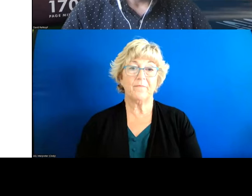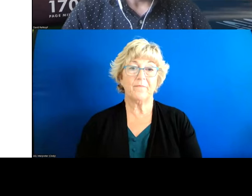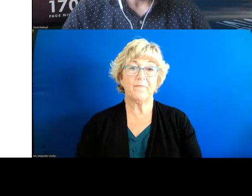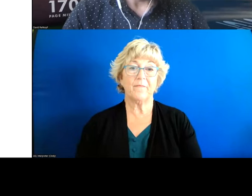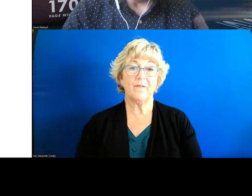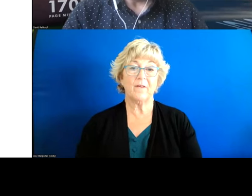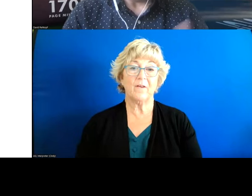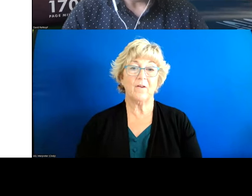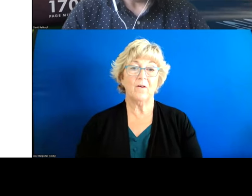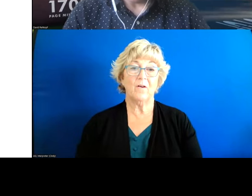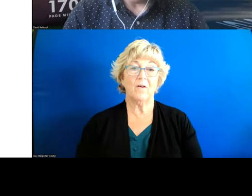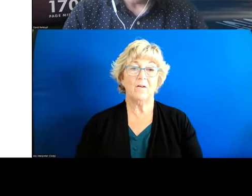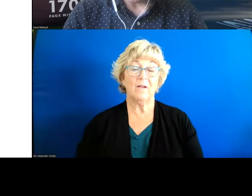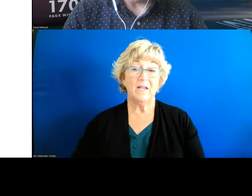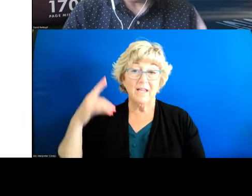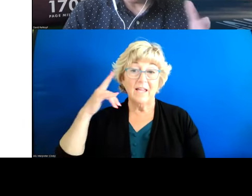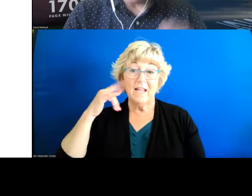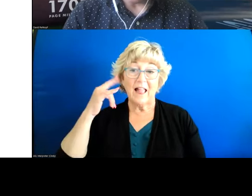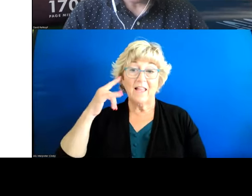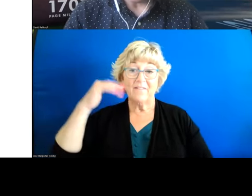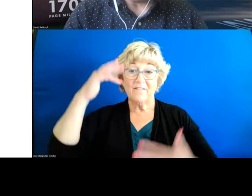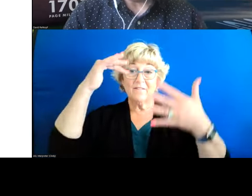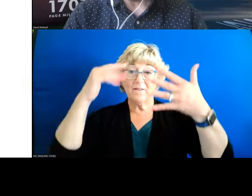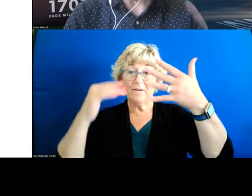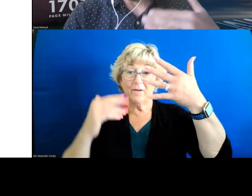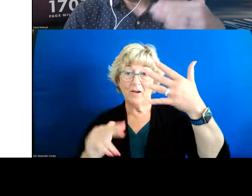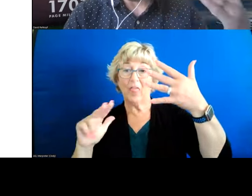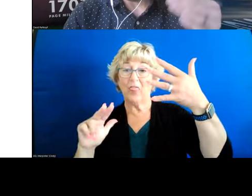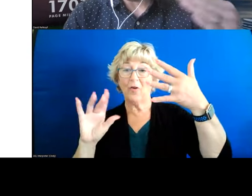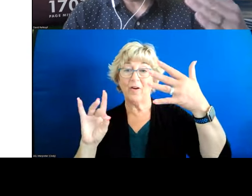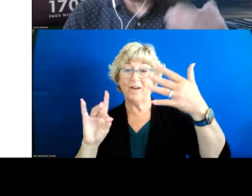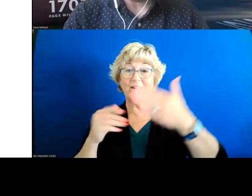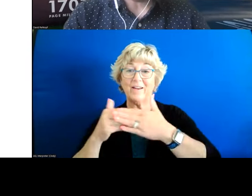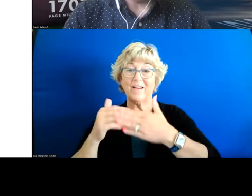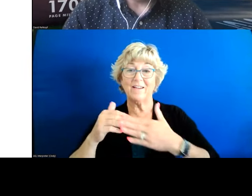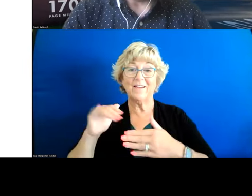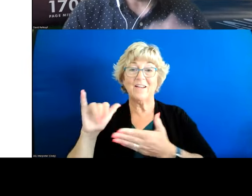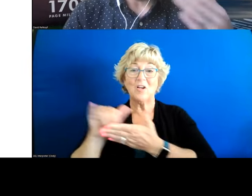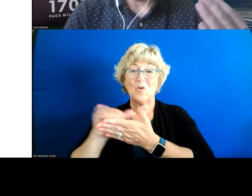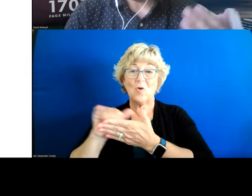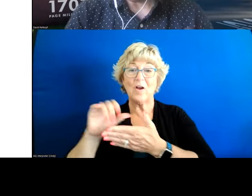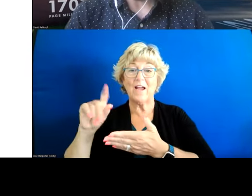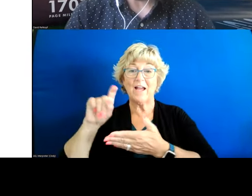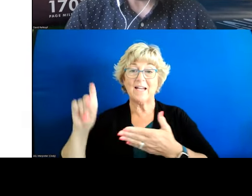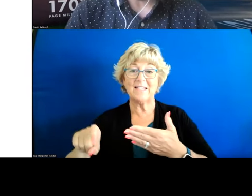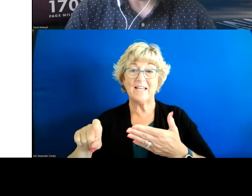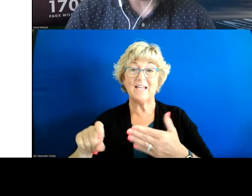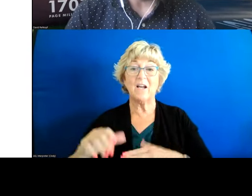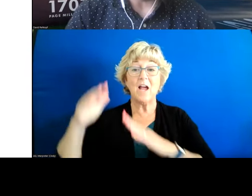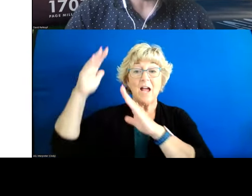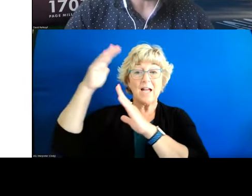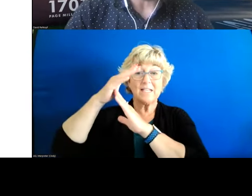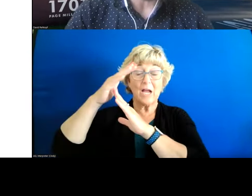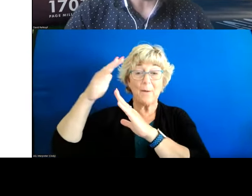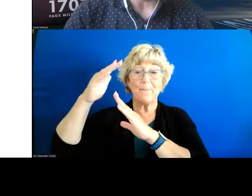uh so overall california was uh 38th uh we are right by new york and texas um so the top states for